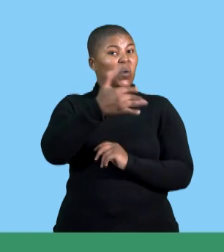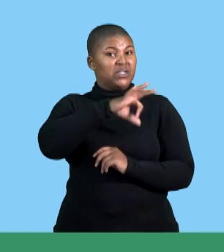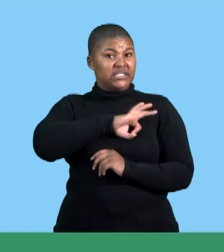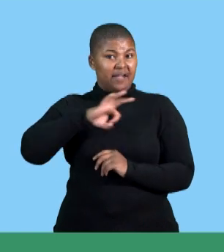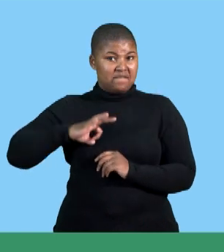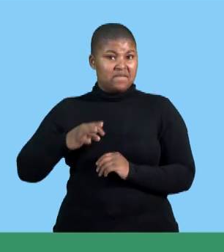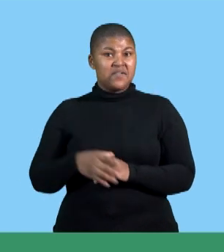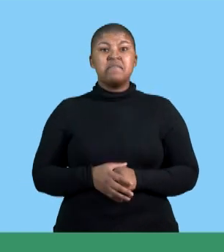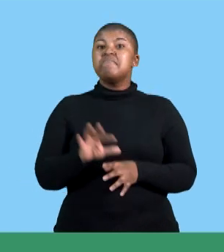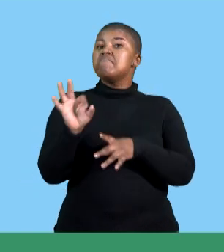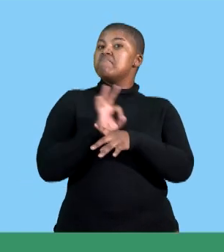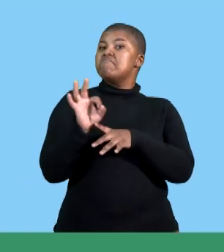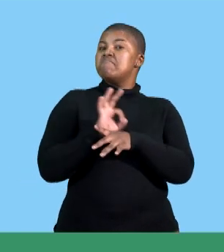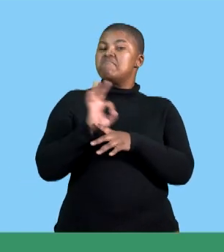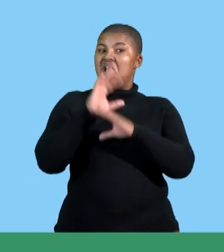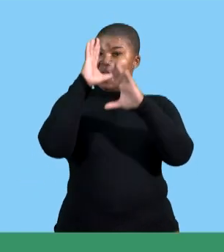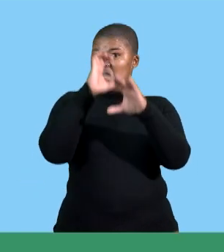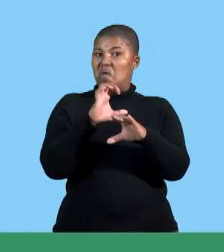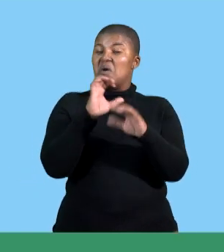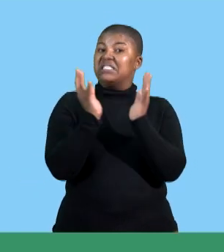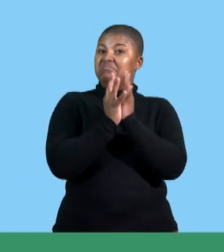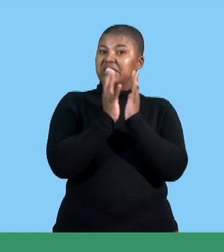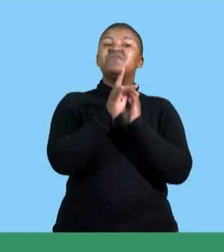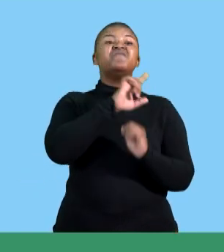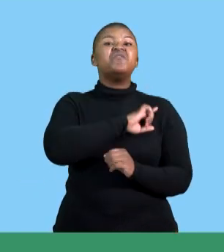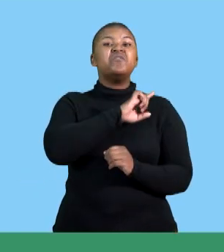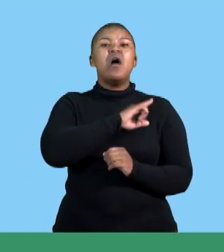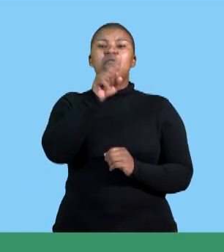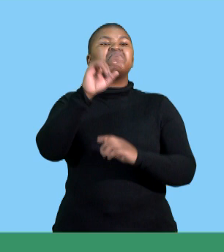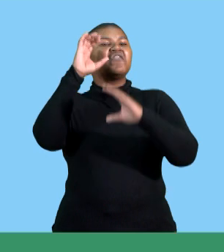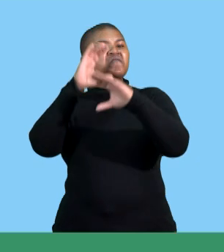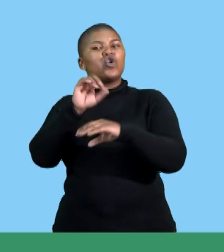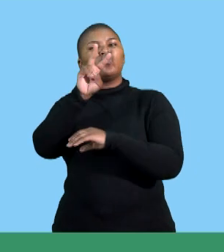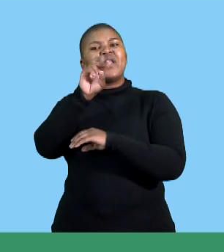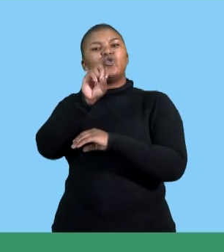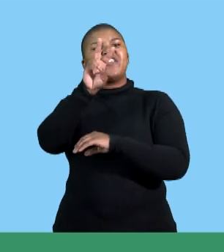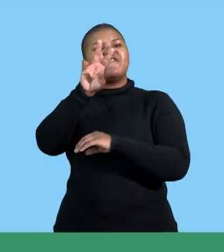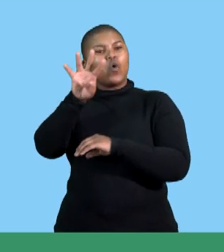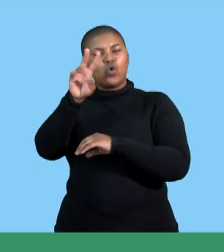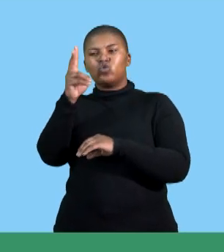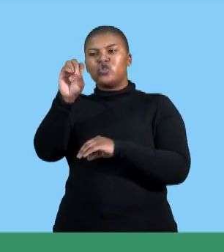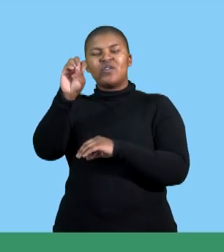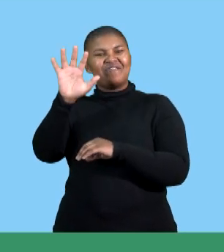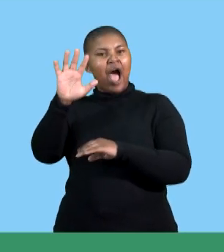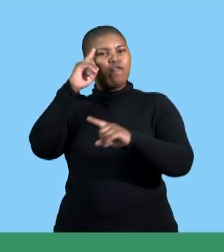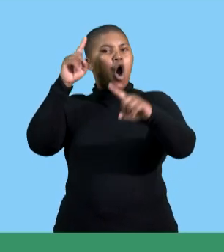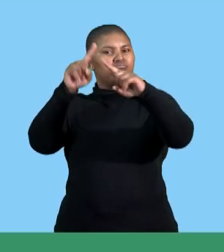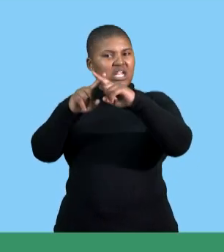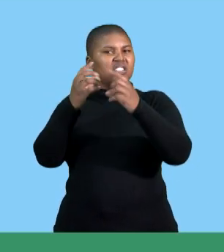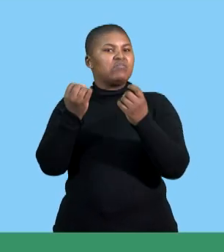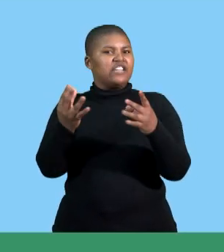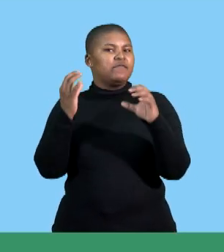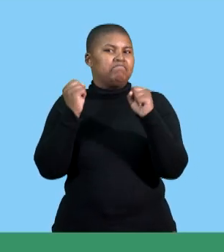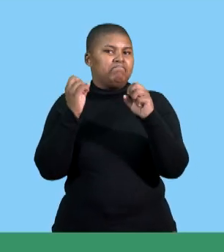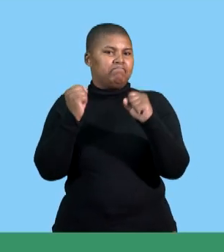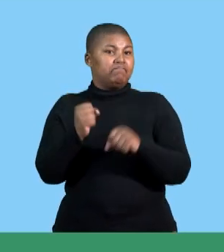2025 clear objectives of the business were outlined management respected employees knowledge